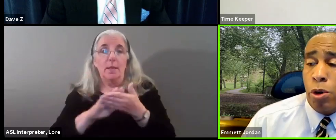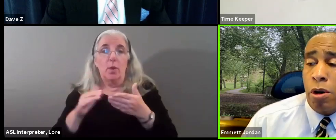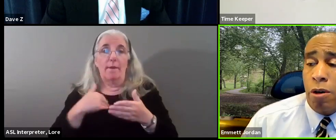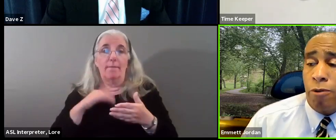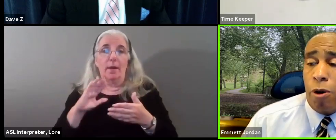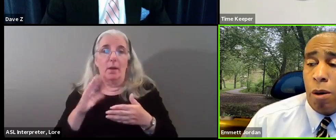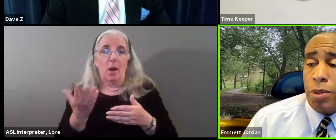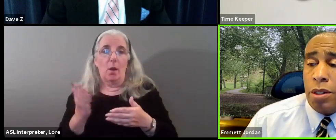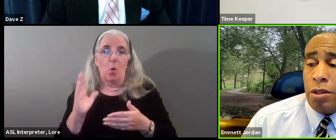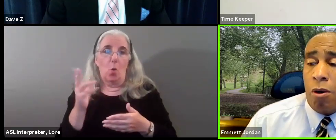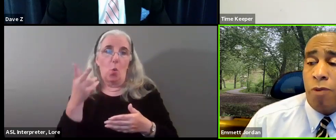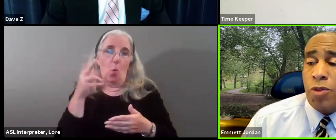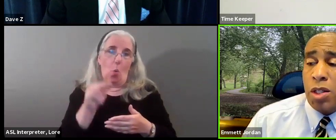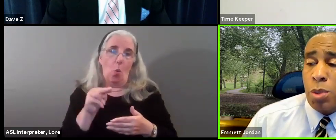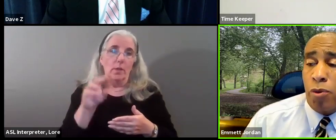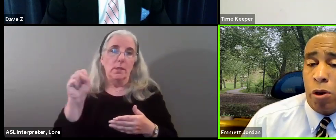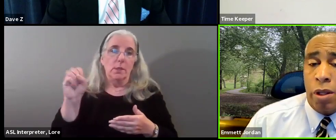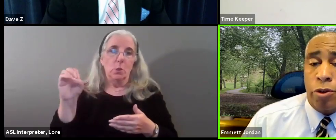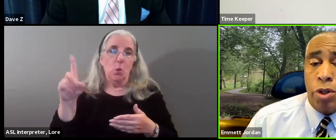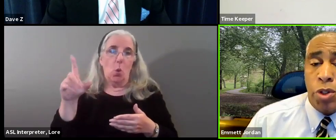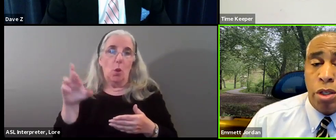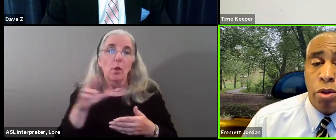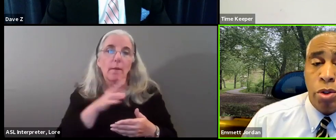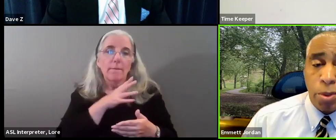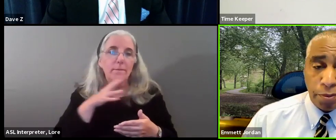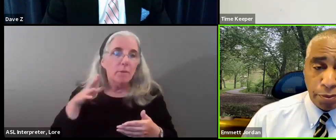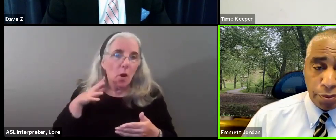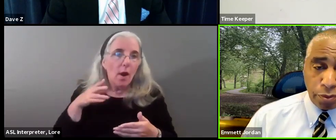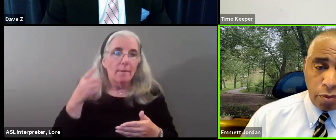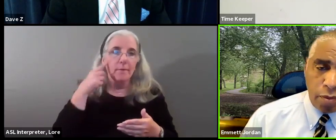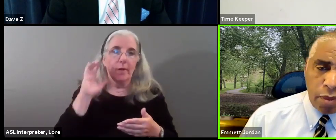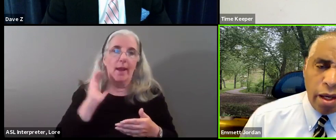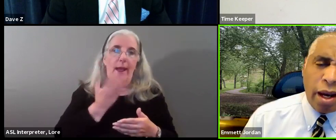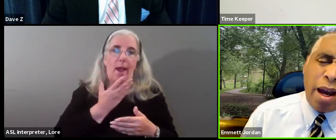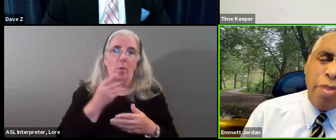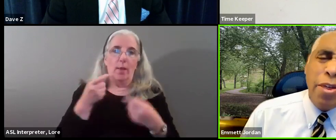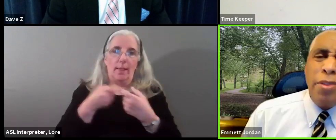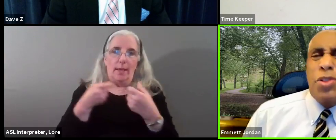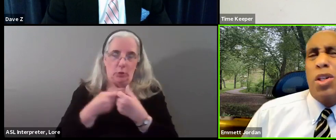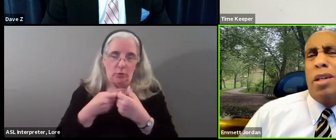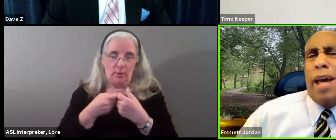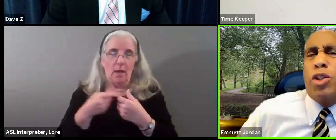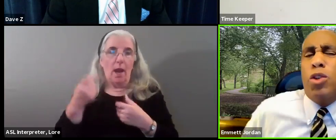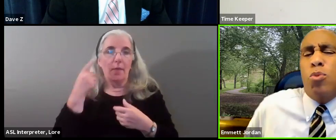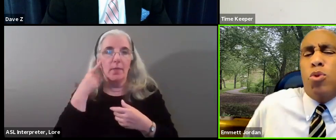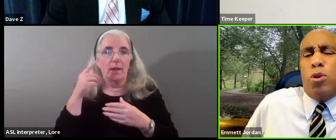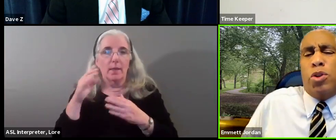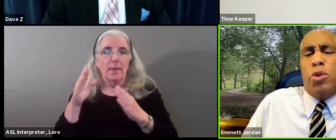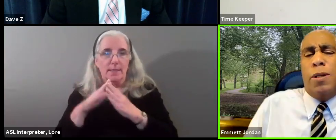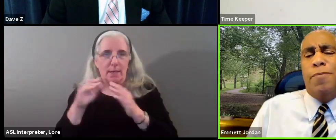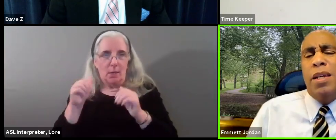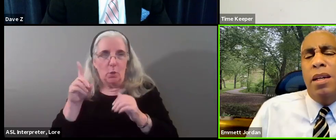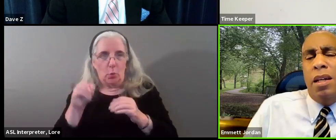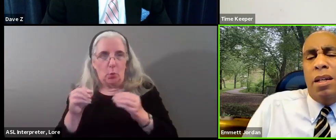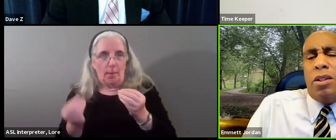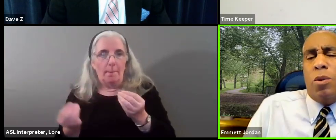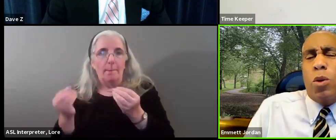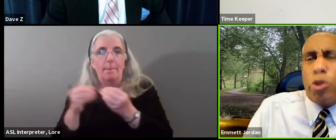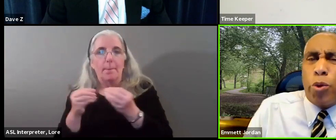solar farm to offset some of our electricity use. I think the city can actually do more to